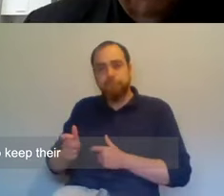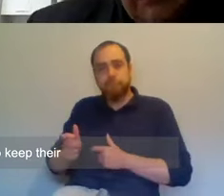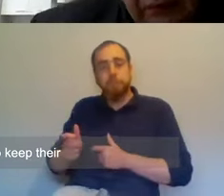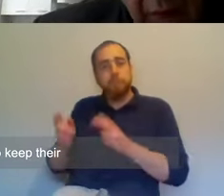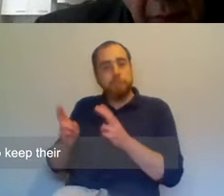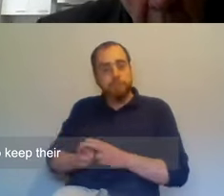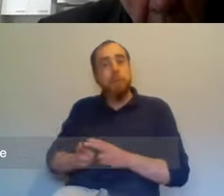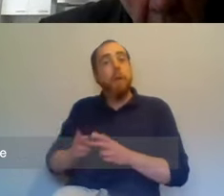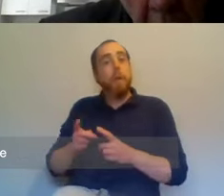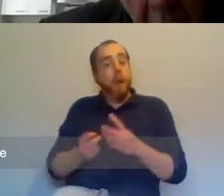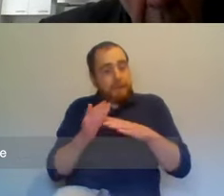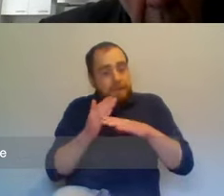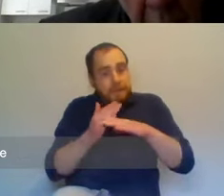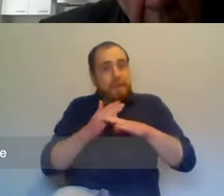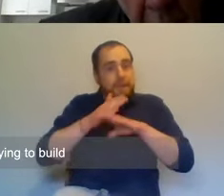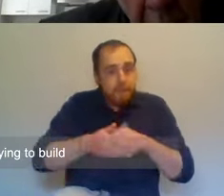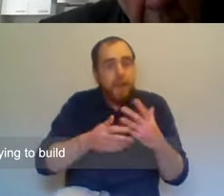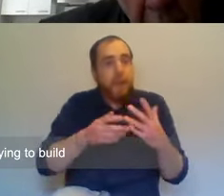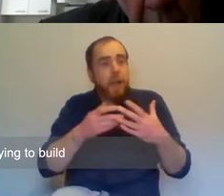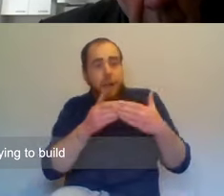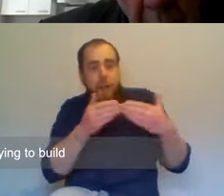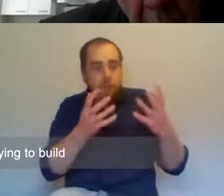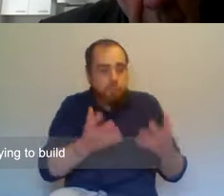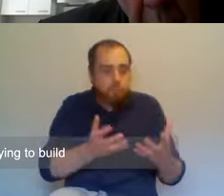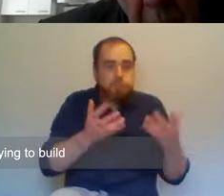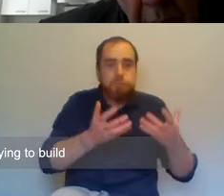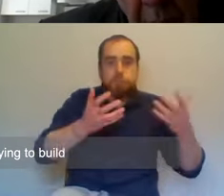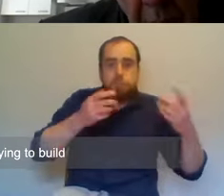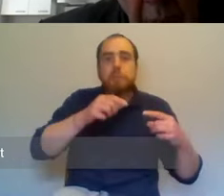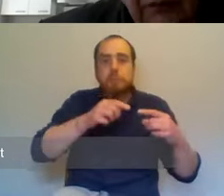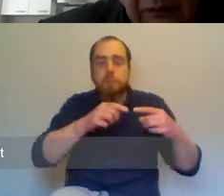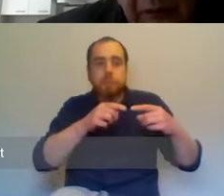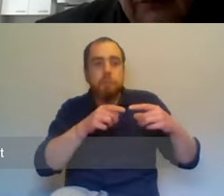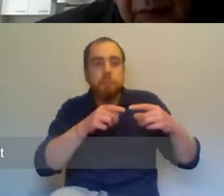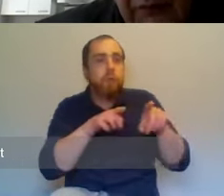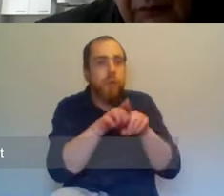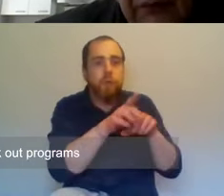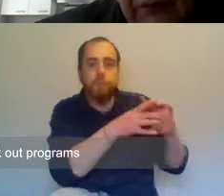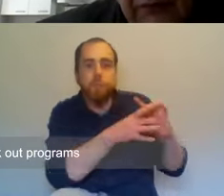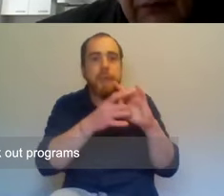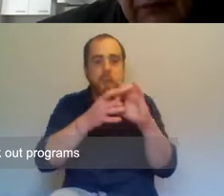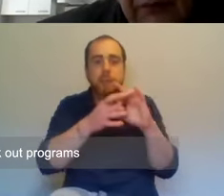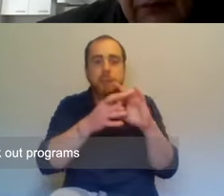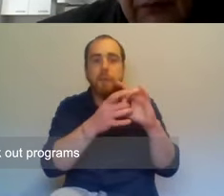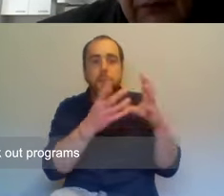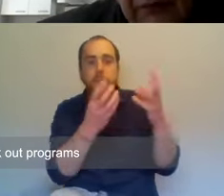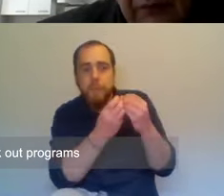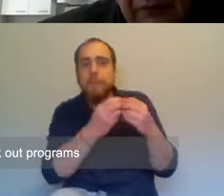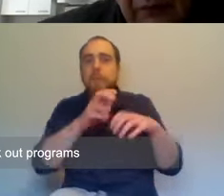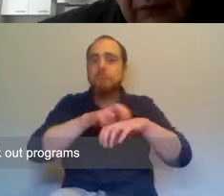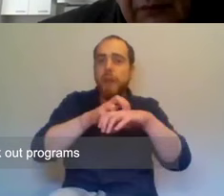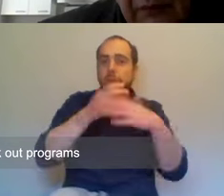efforts to keep the language alive, and they want, they're trying to build links with that. And they are